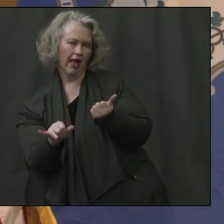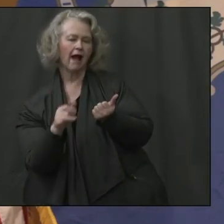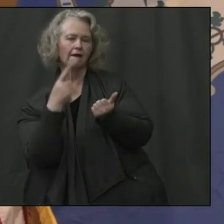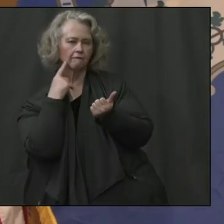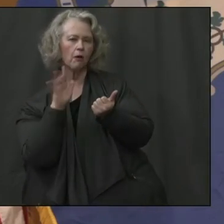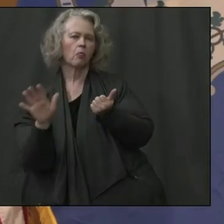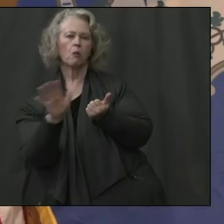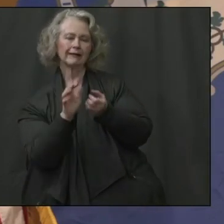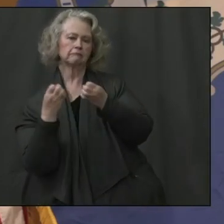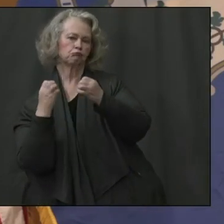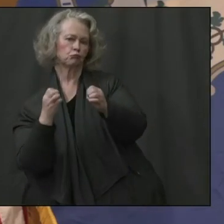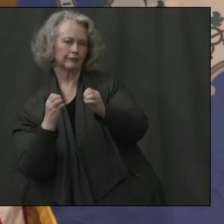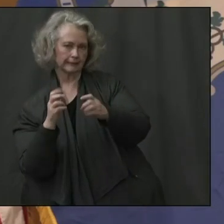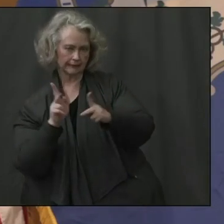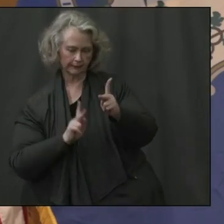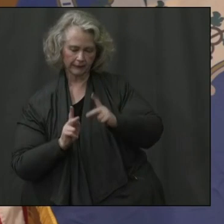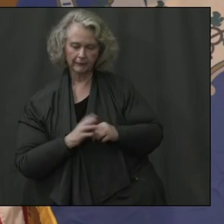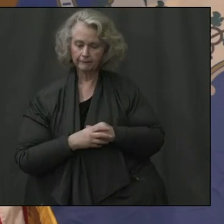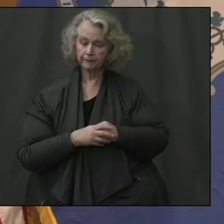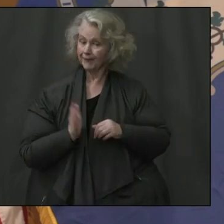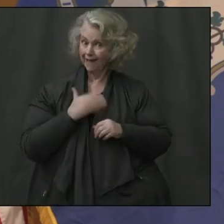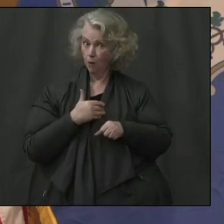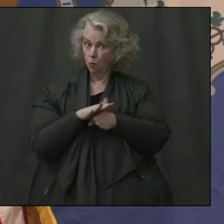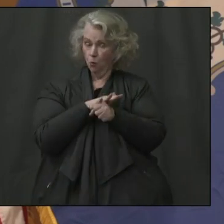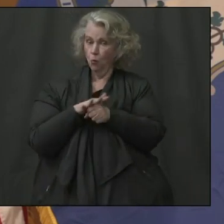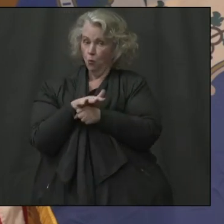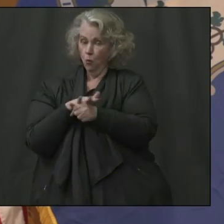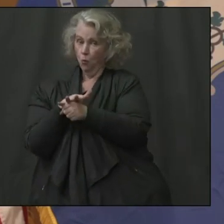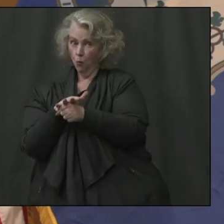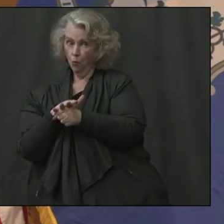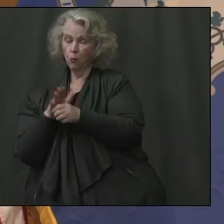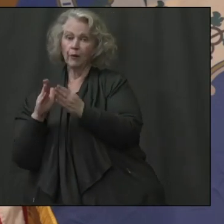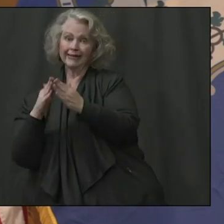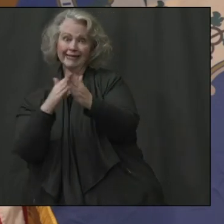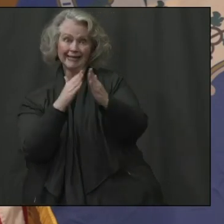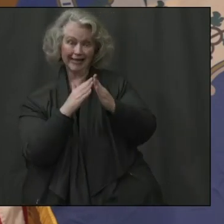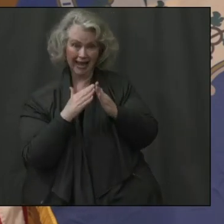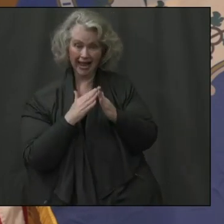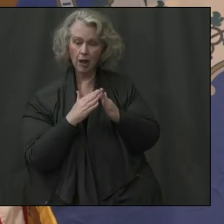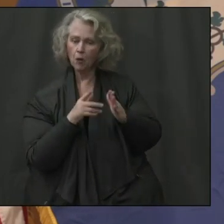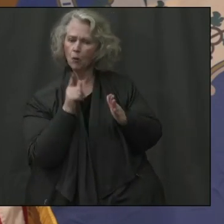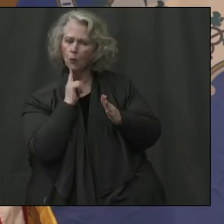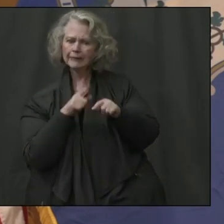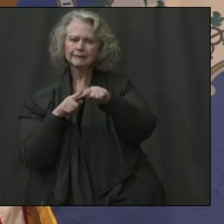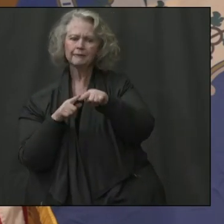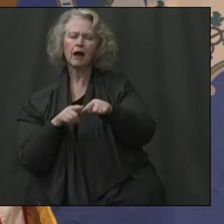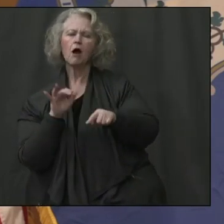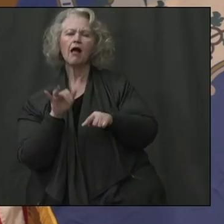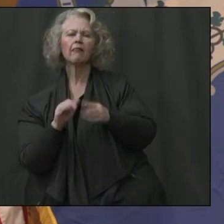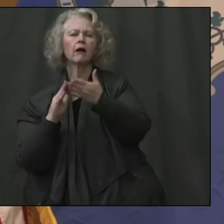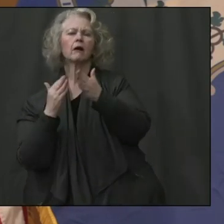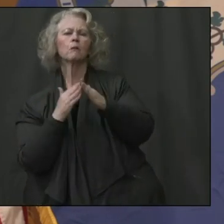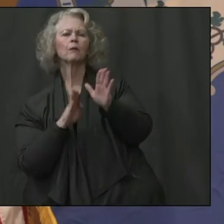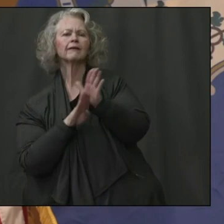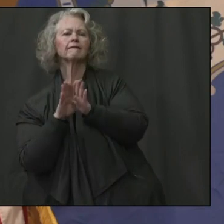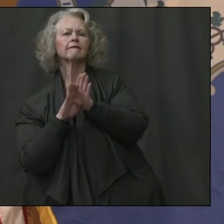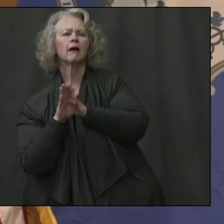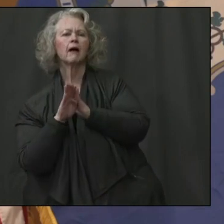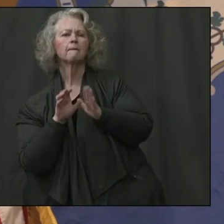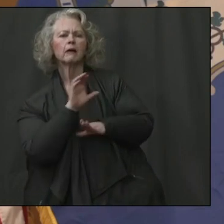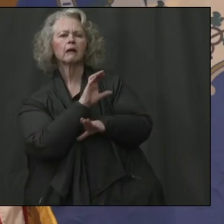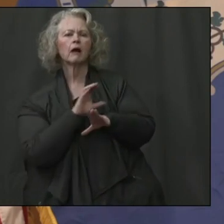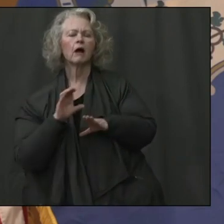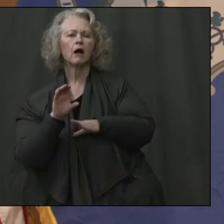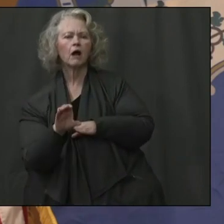needs. Um, to our local municipalities that, uh, often rely on the community development block grant to support, uh,